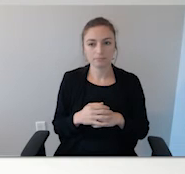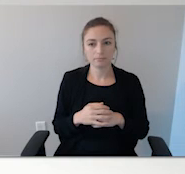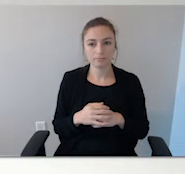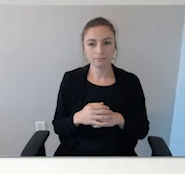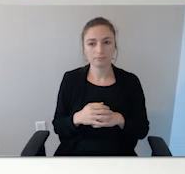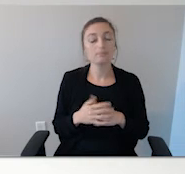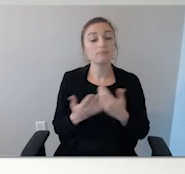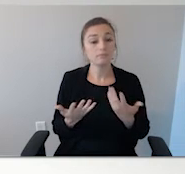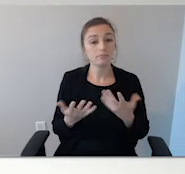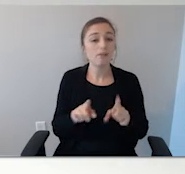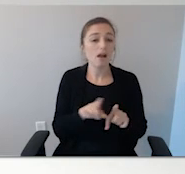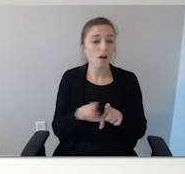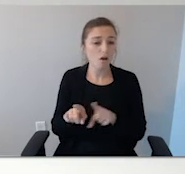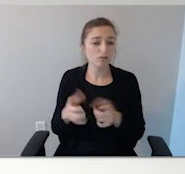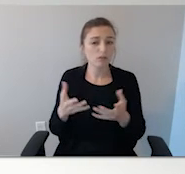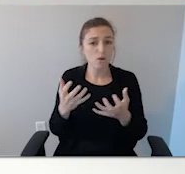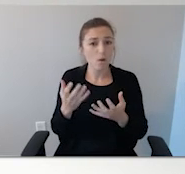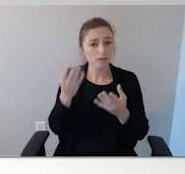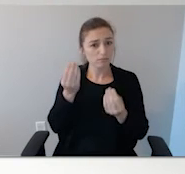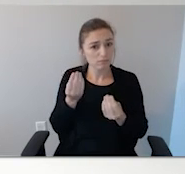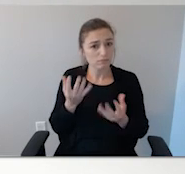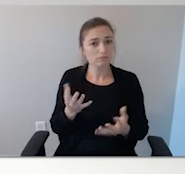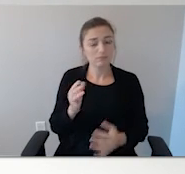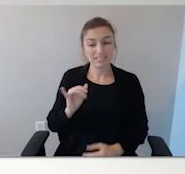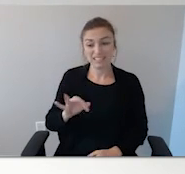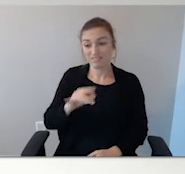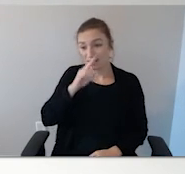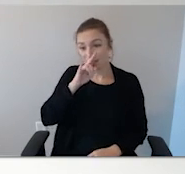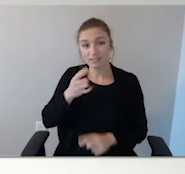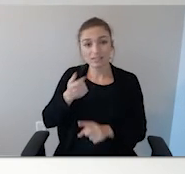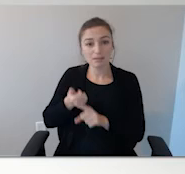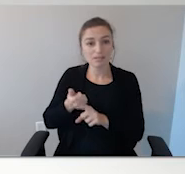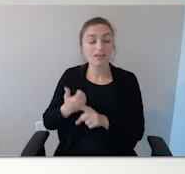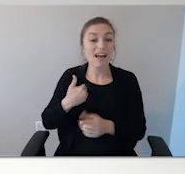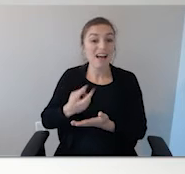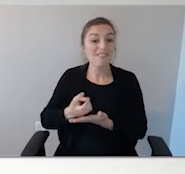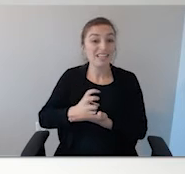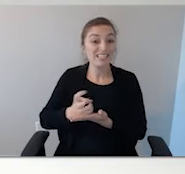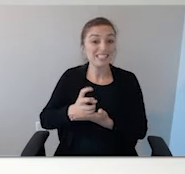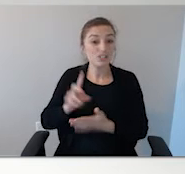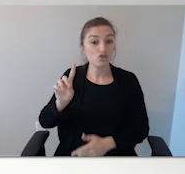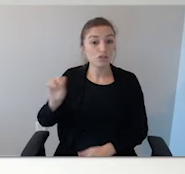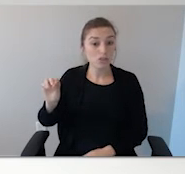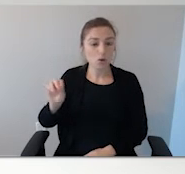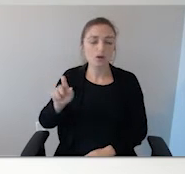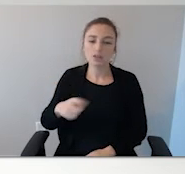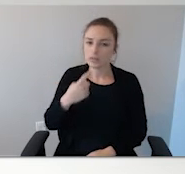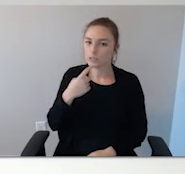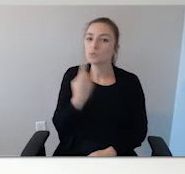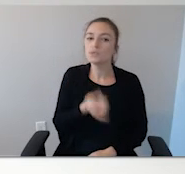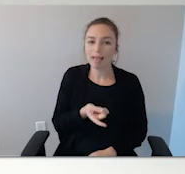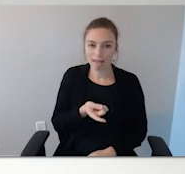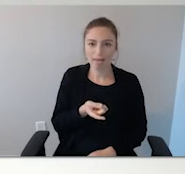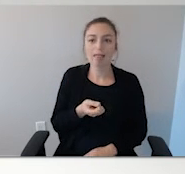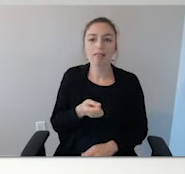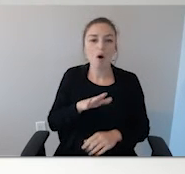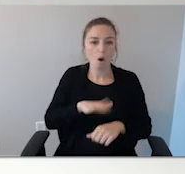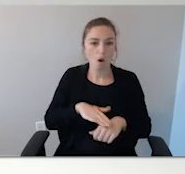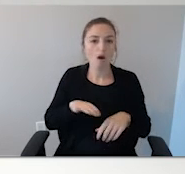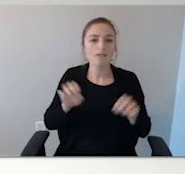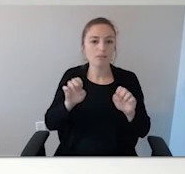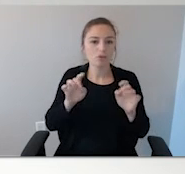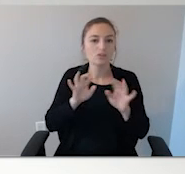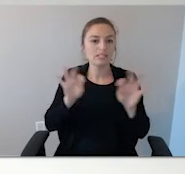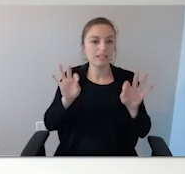Also want to disclose if the individuals might have a seizure disorder. That's important information too because we want to find them before